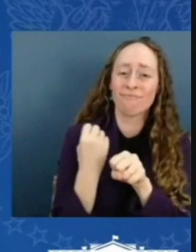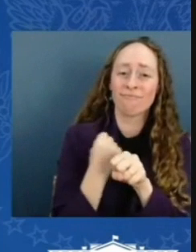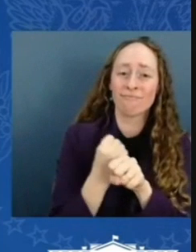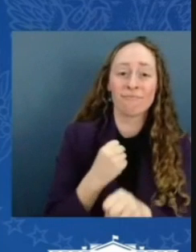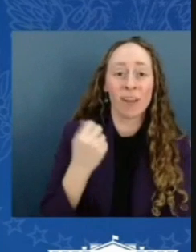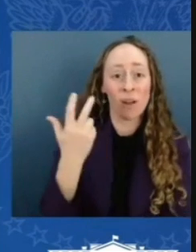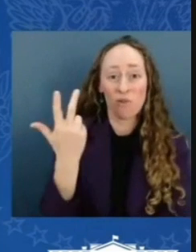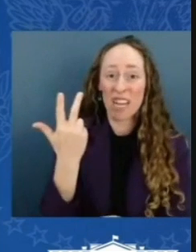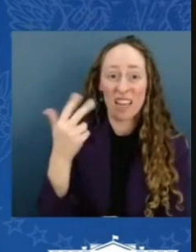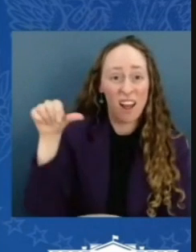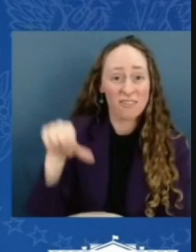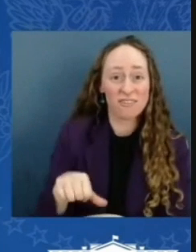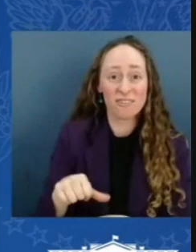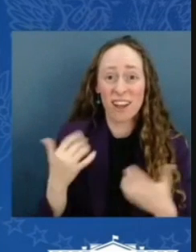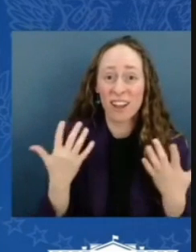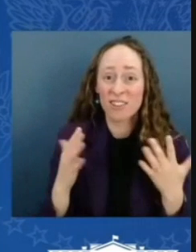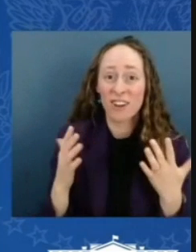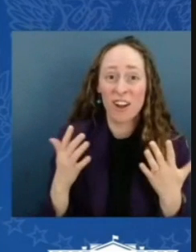109 to 3.